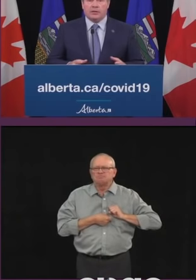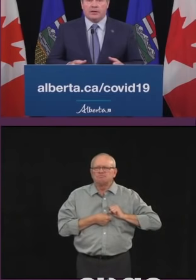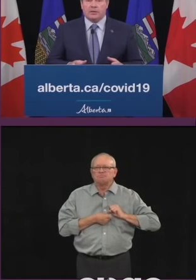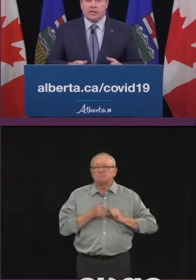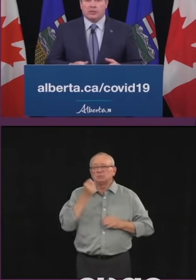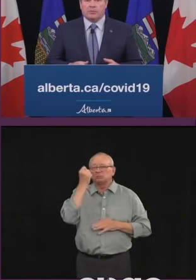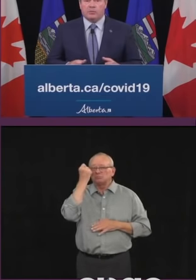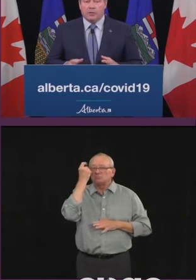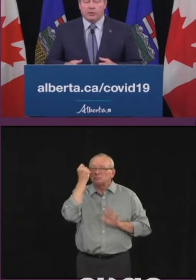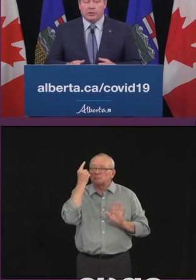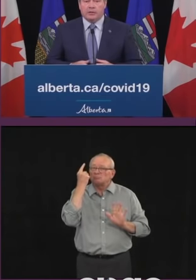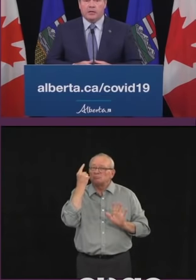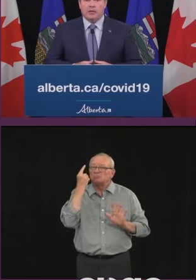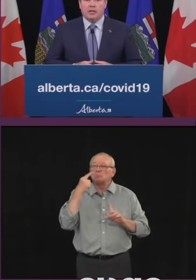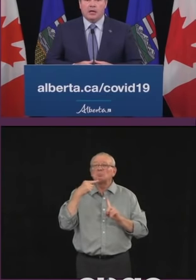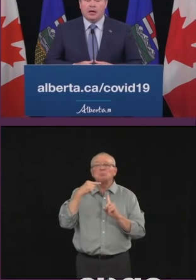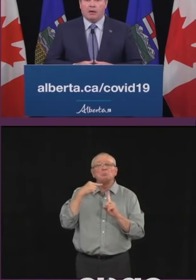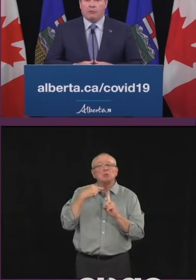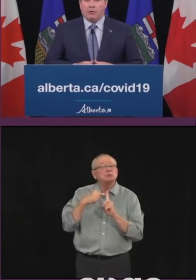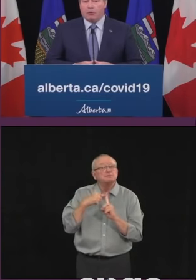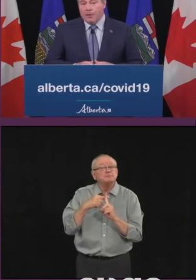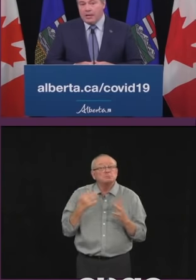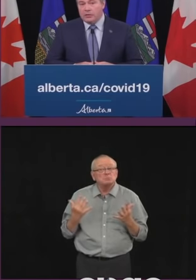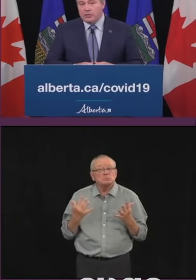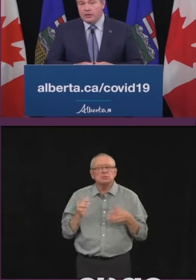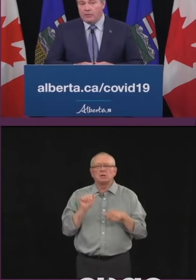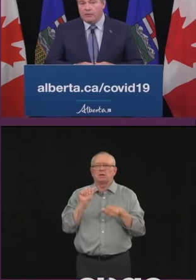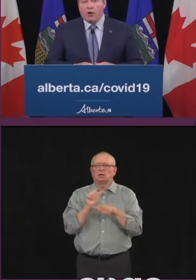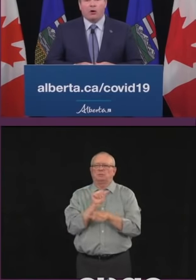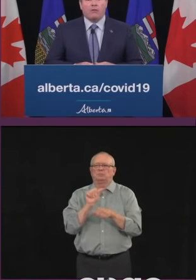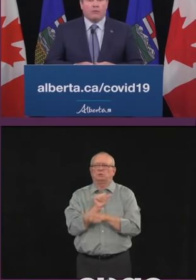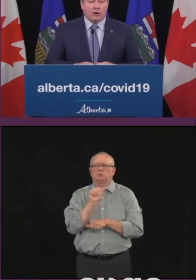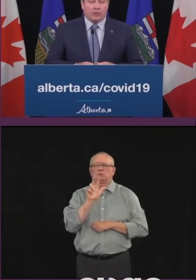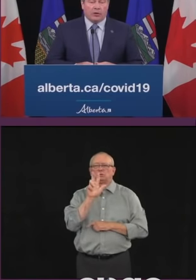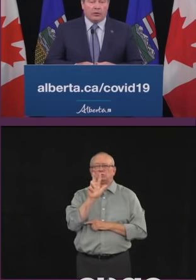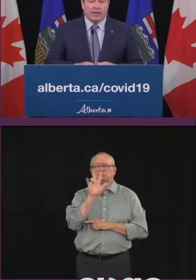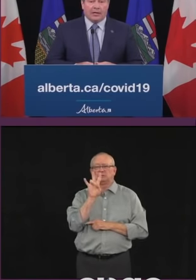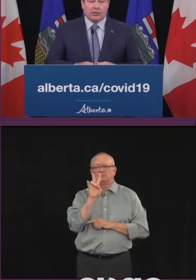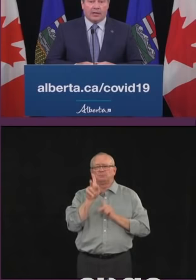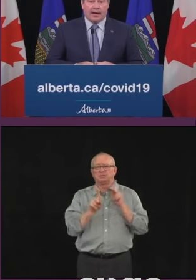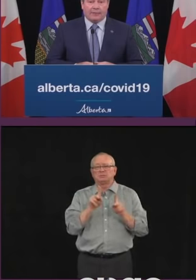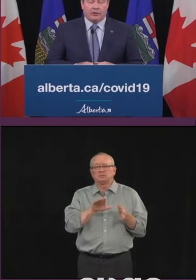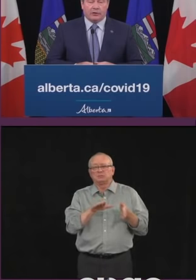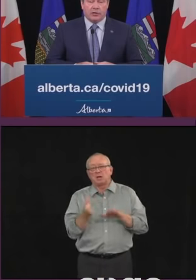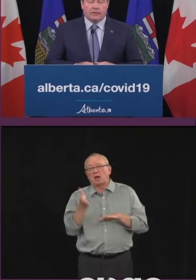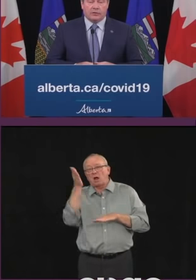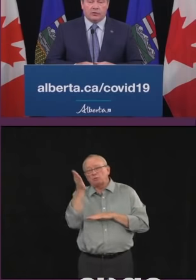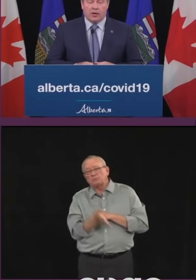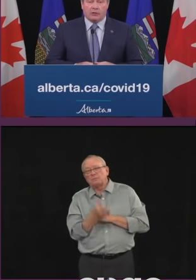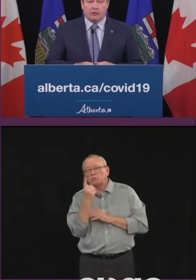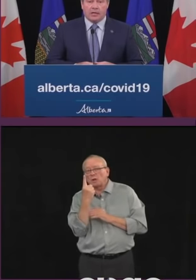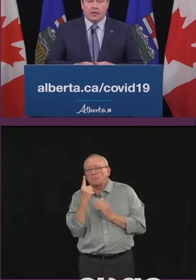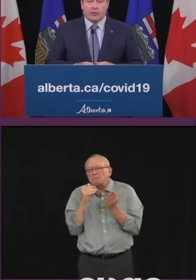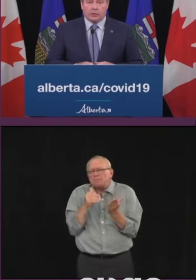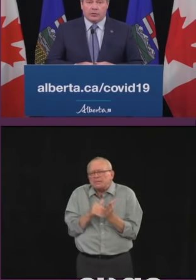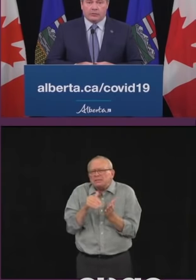37 deaths per million remains far far below the national average of